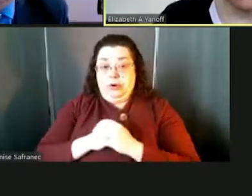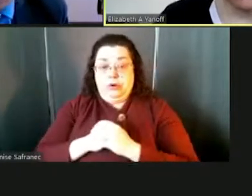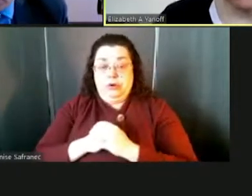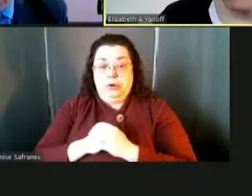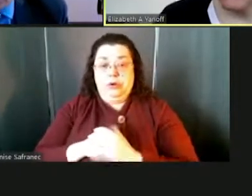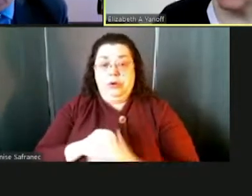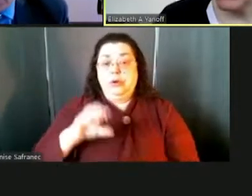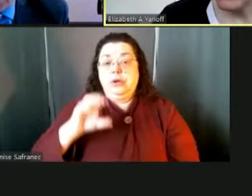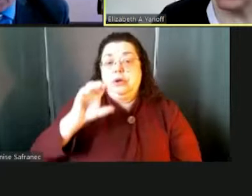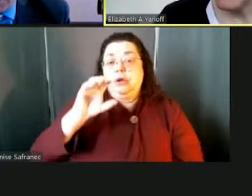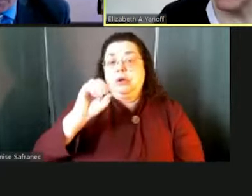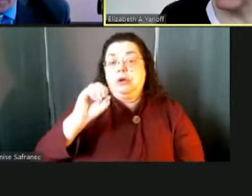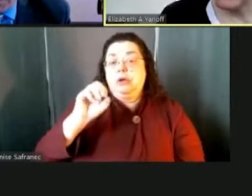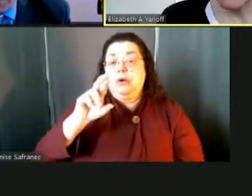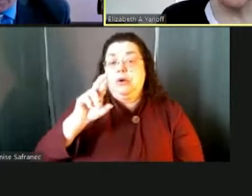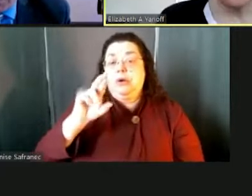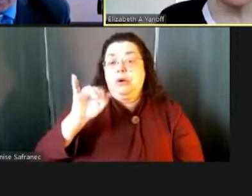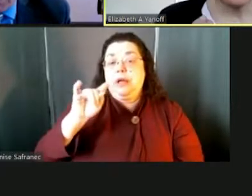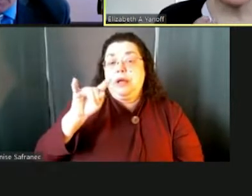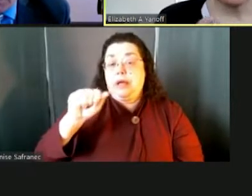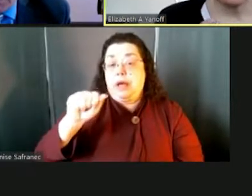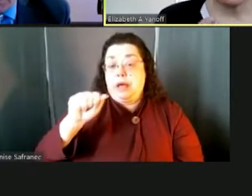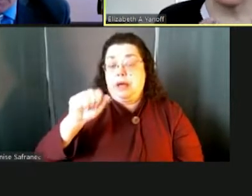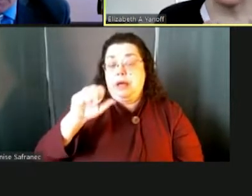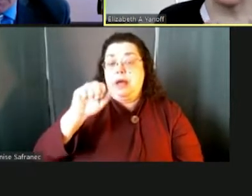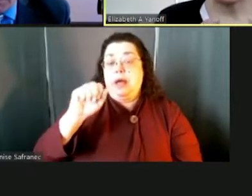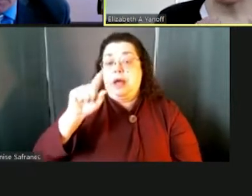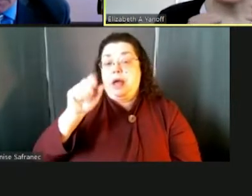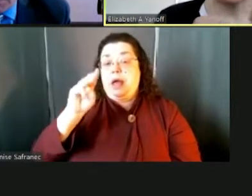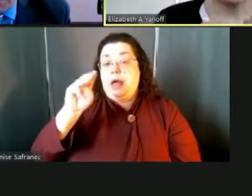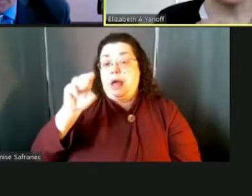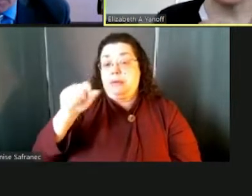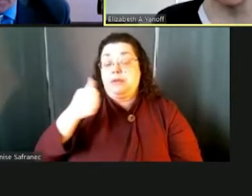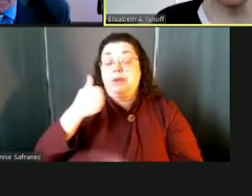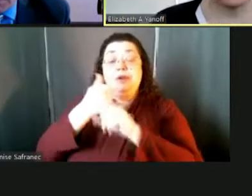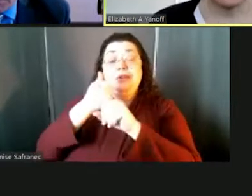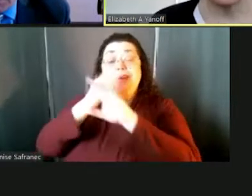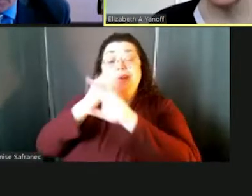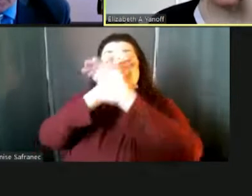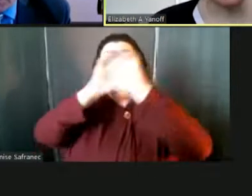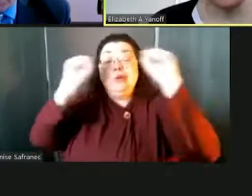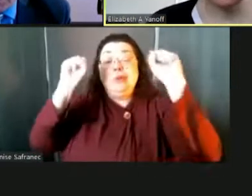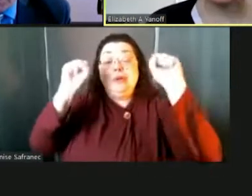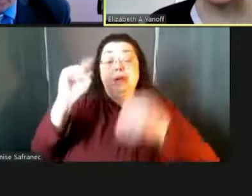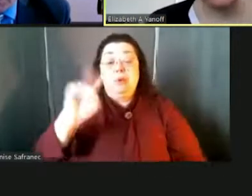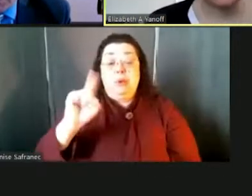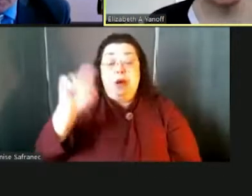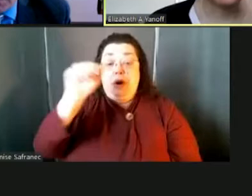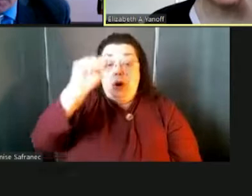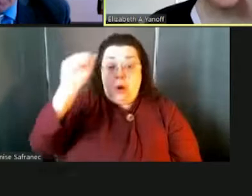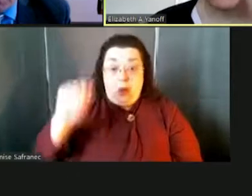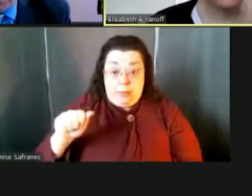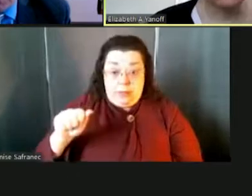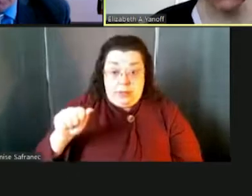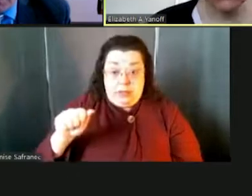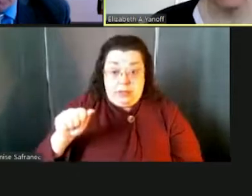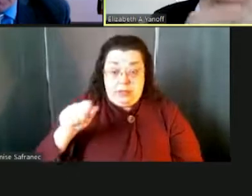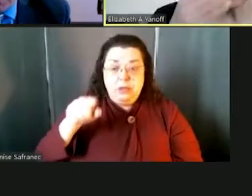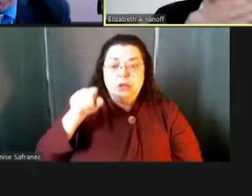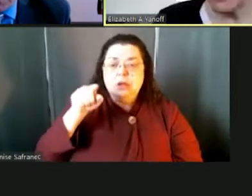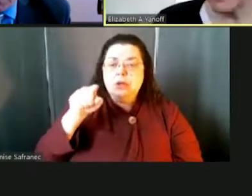the superintendent in Albany, as you know, and she was talking about how superintendents have plans to plan to plan, right? You have,